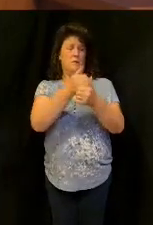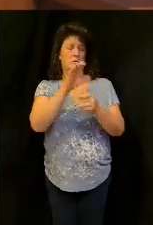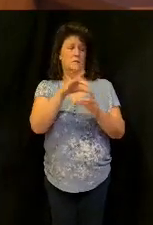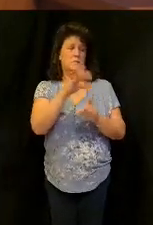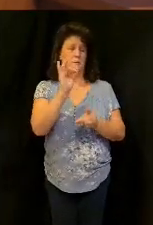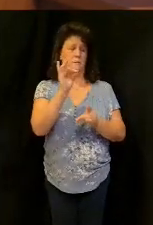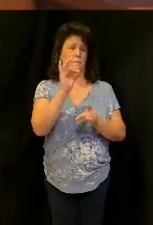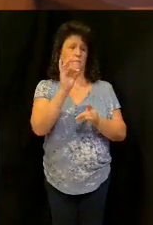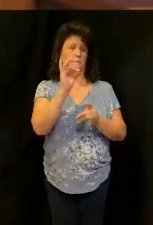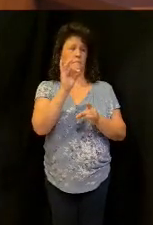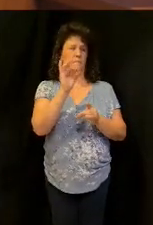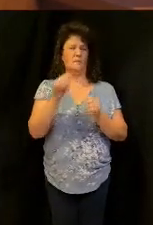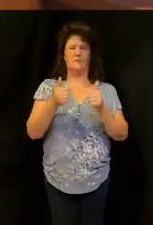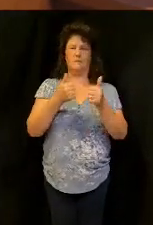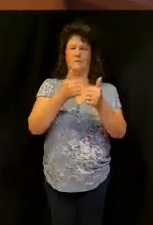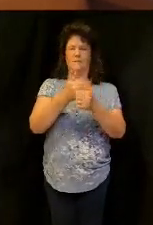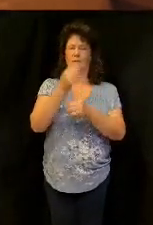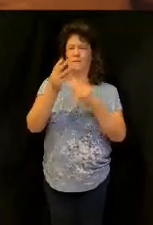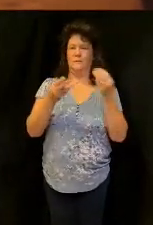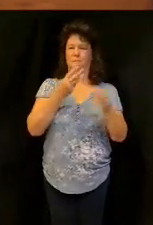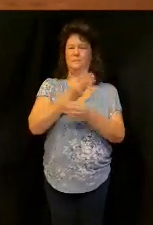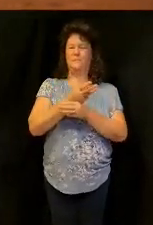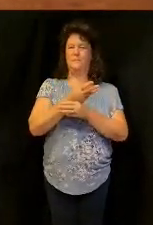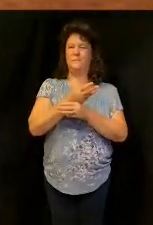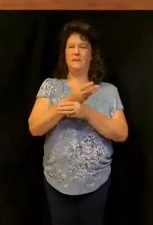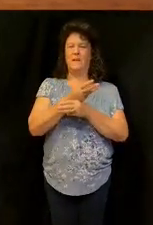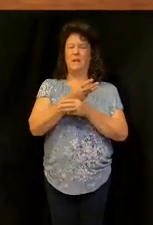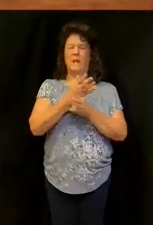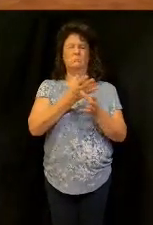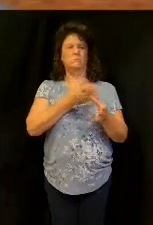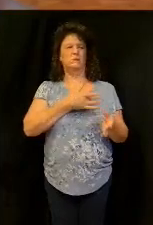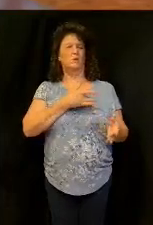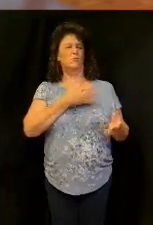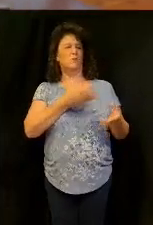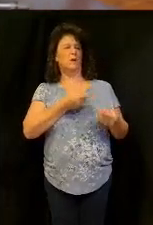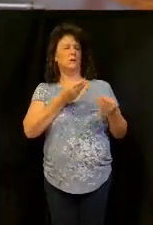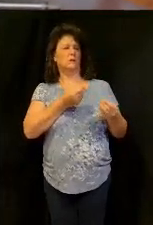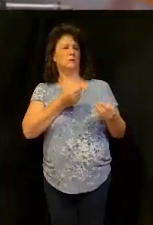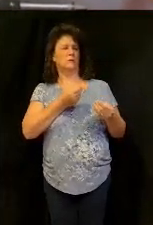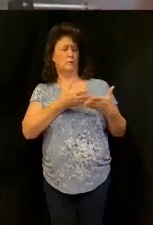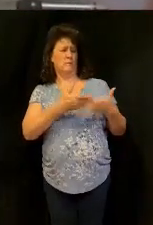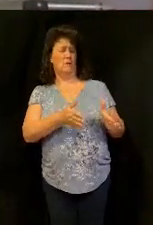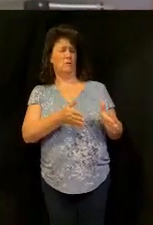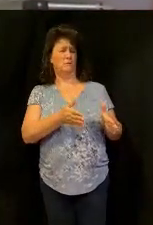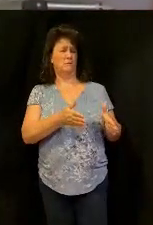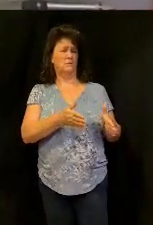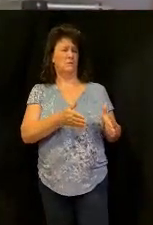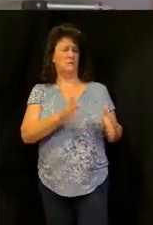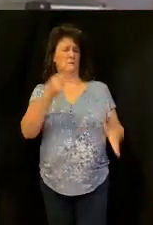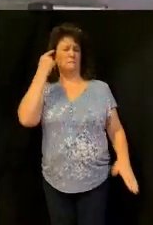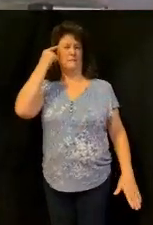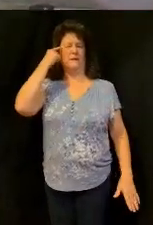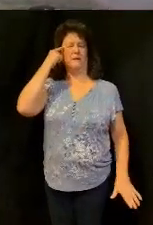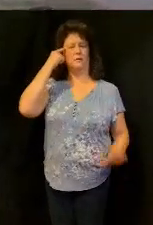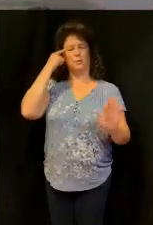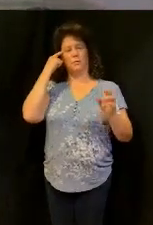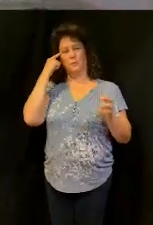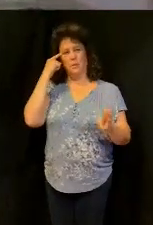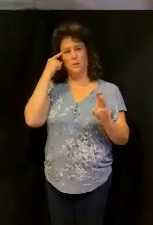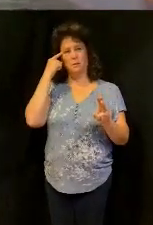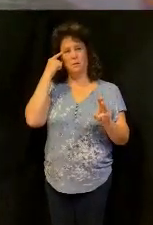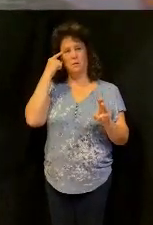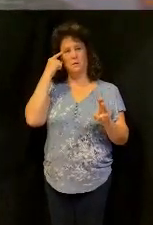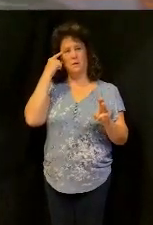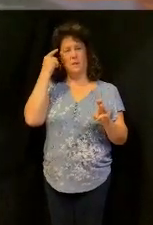He said, listen, you've lost sensitivity. And he says this word, consider, right? Consider, consider your ways. That word,